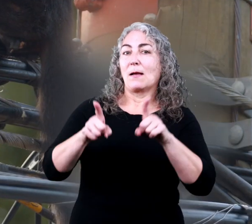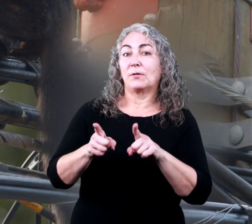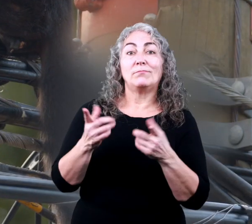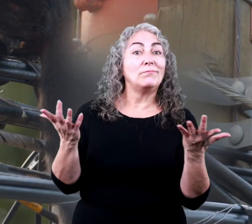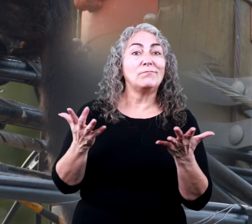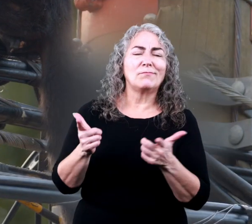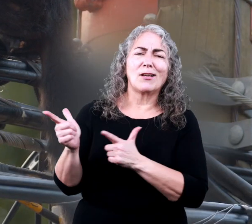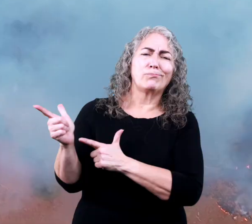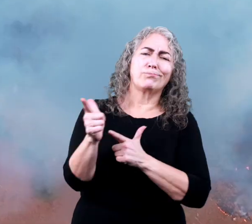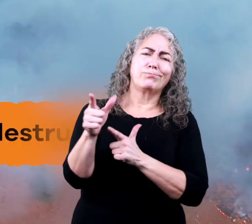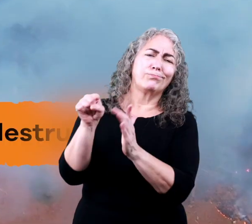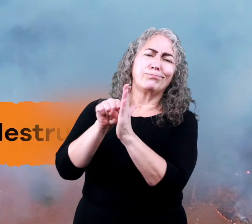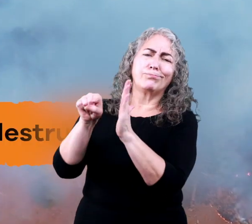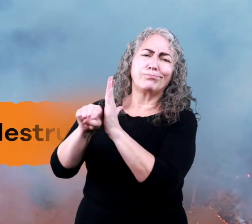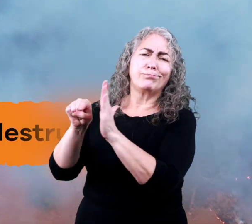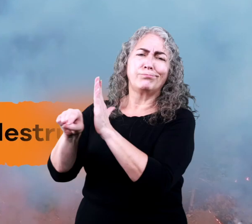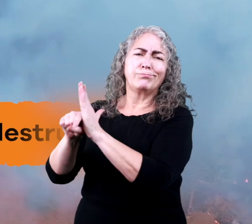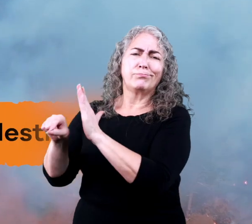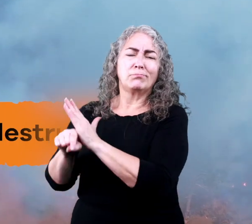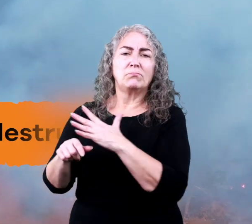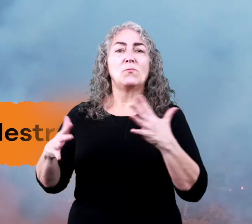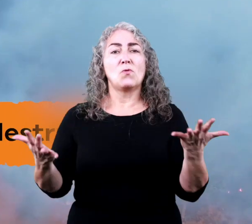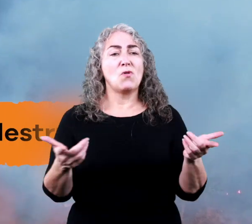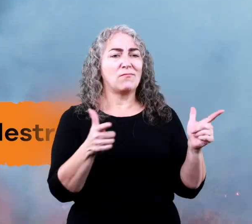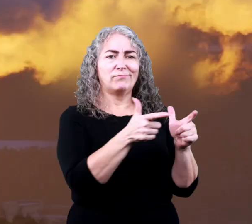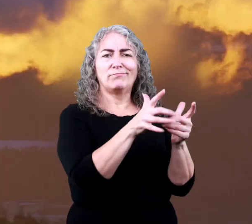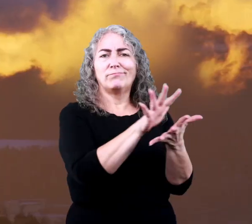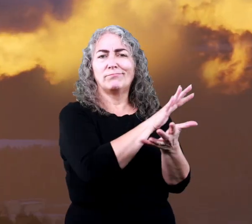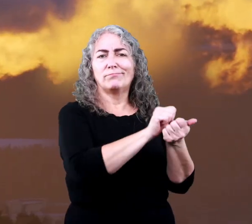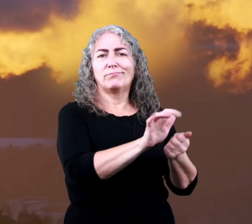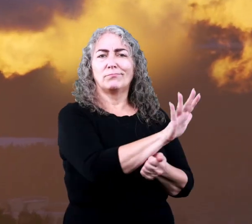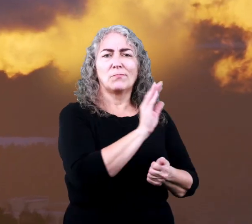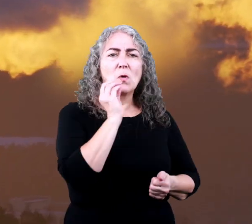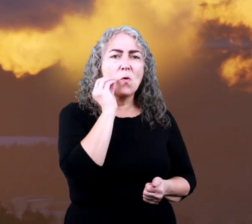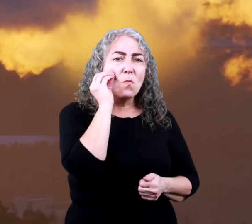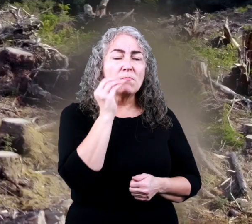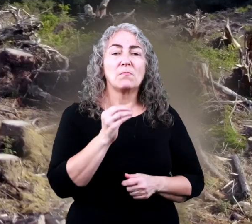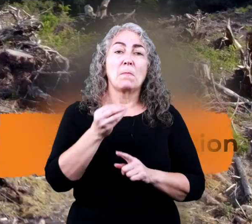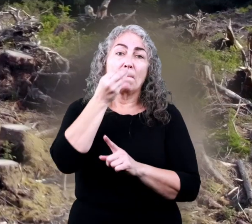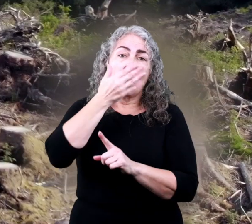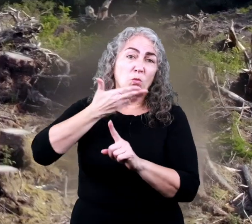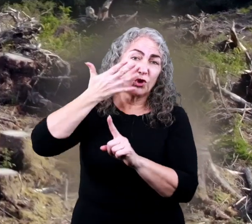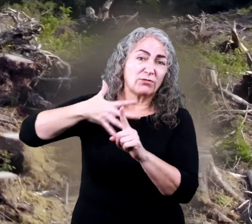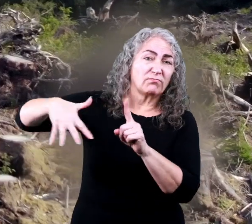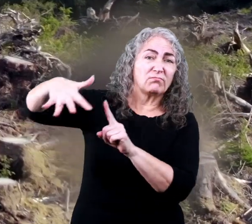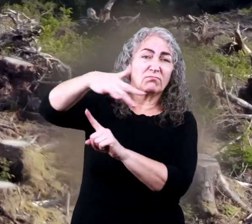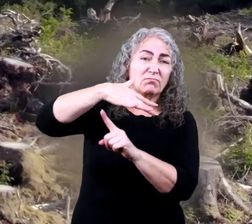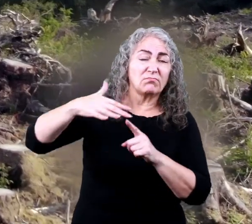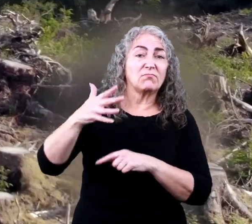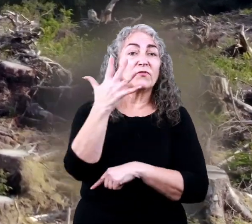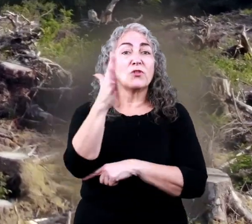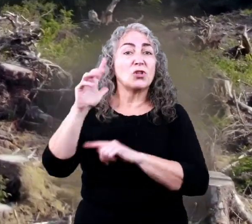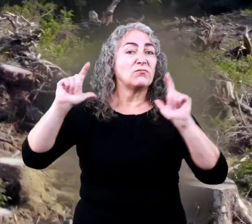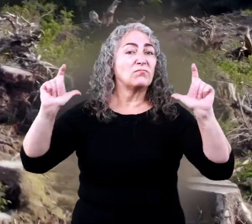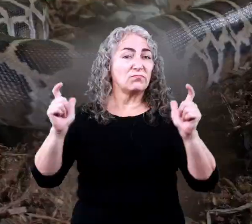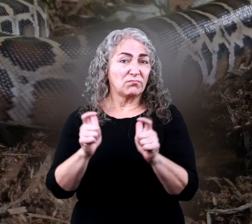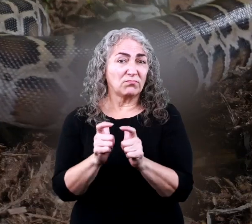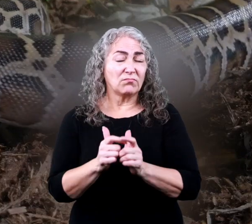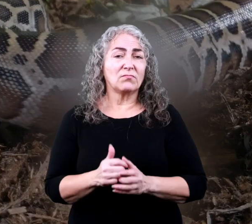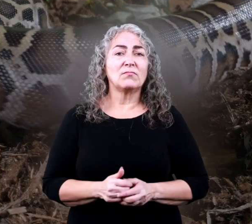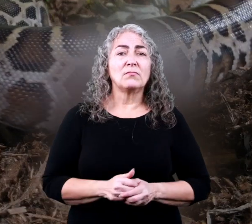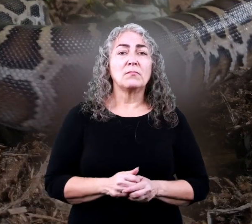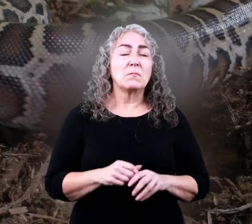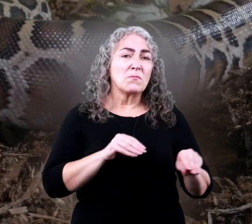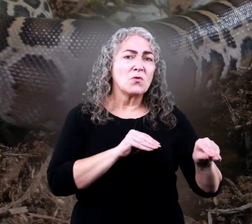due to over hunting or habitat destruction pollution deforestation and moving